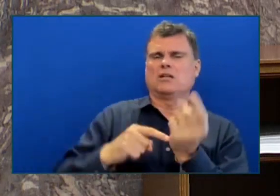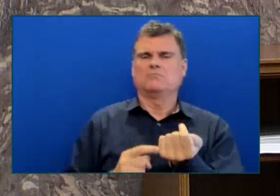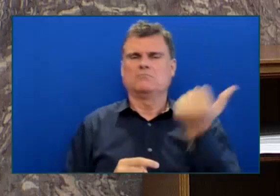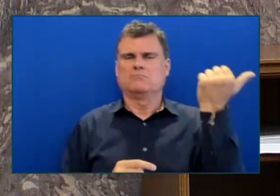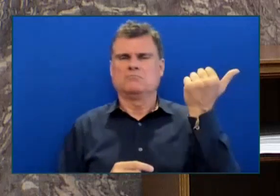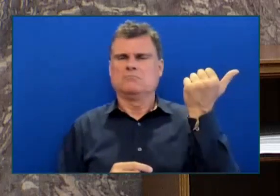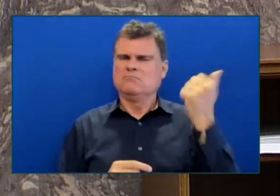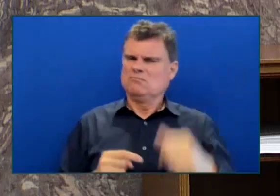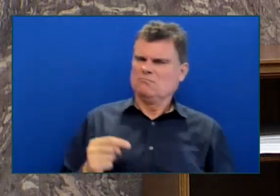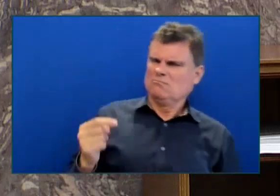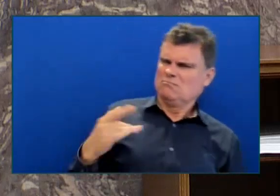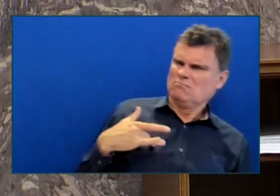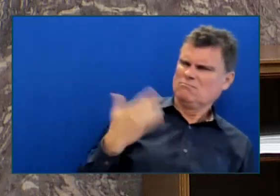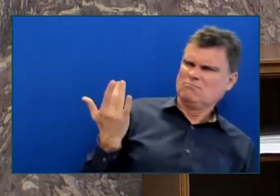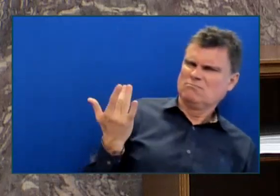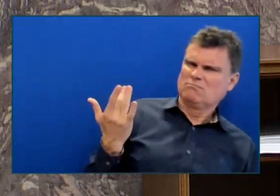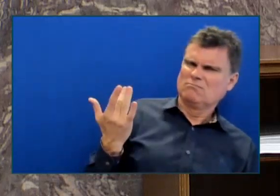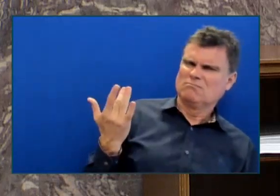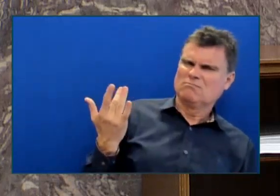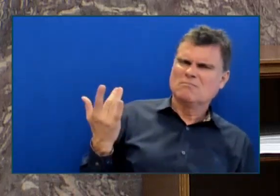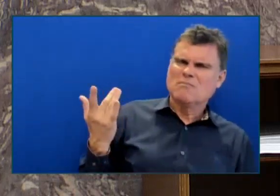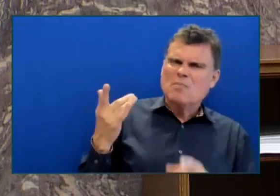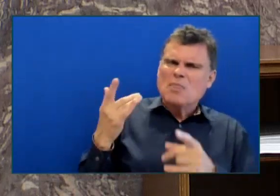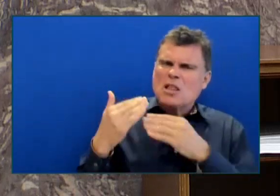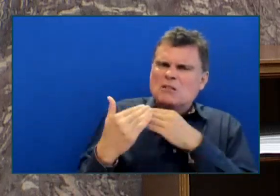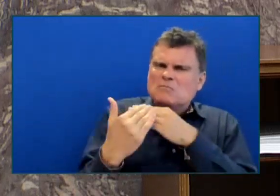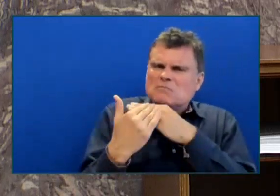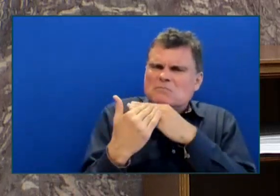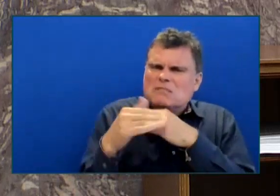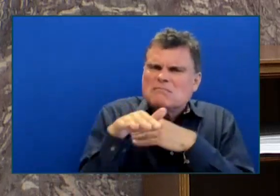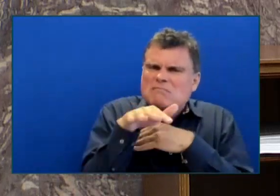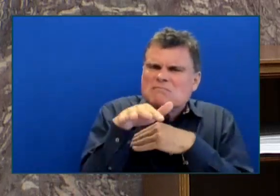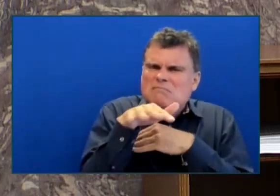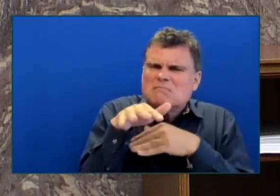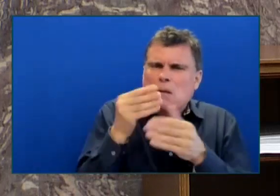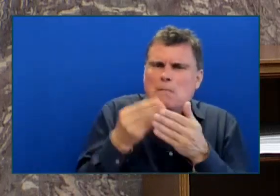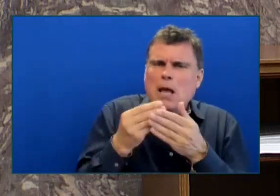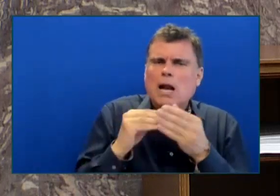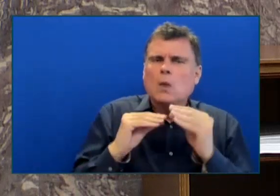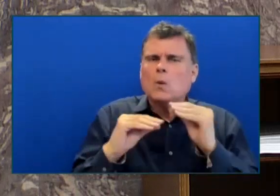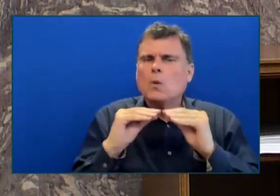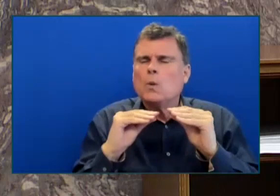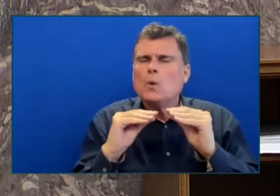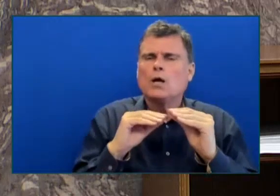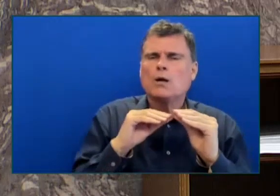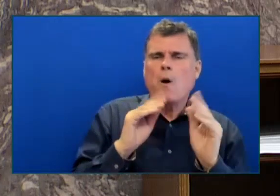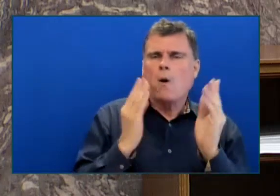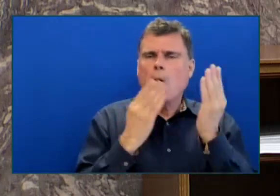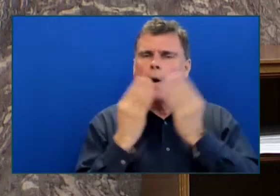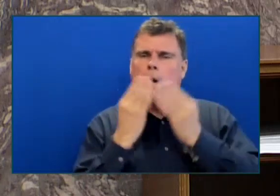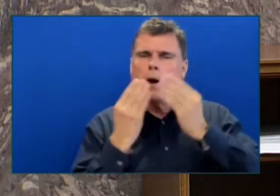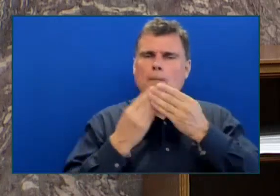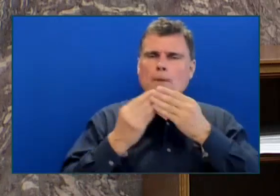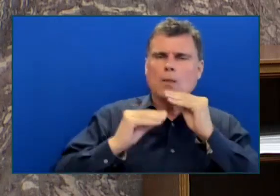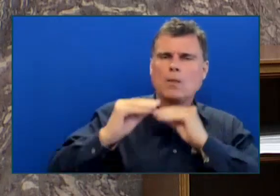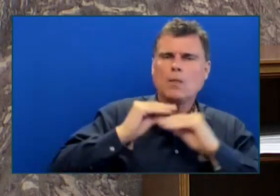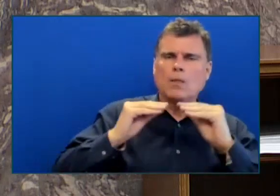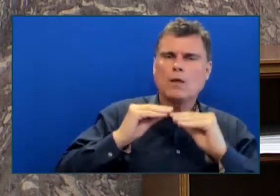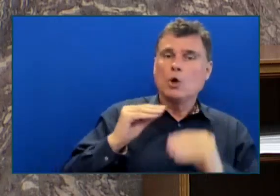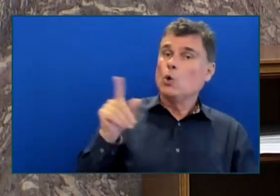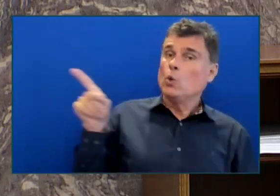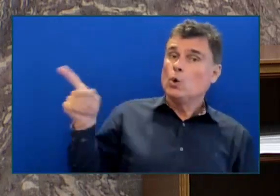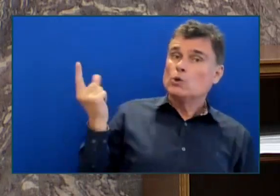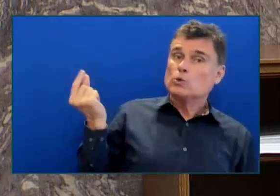and he went much further and actually tripled the funding for a TIRA. It happened on his